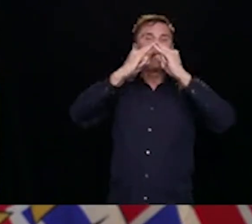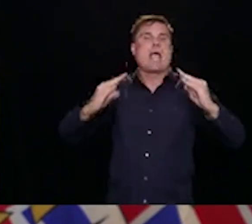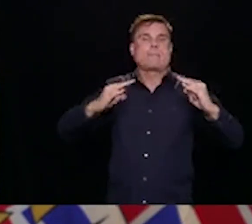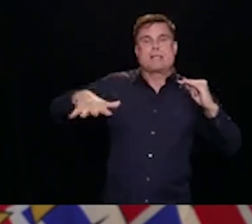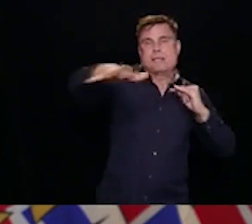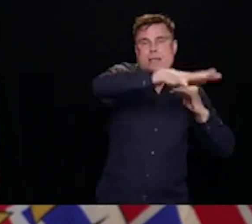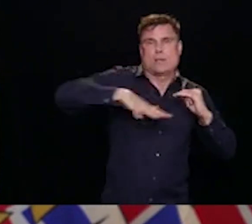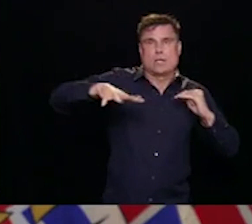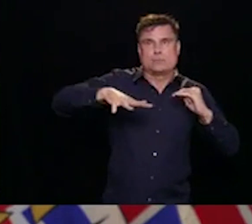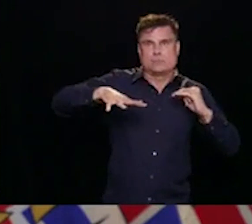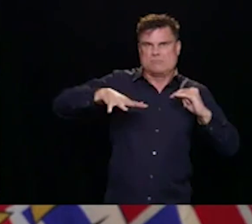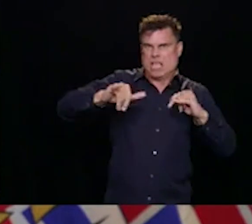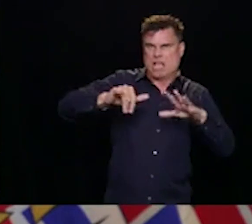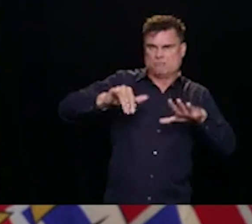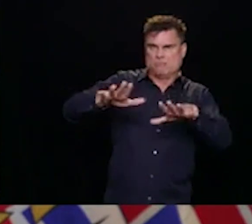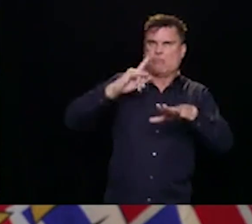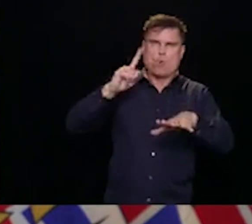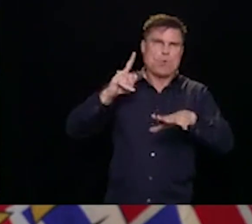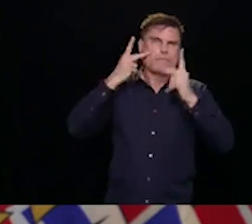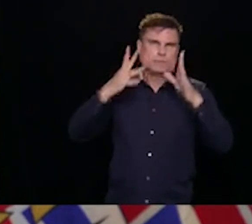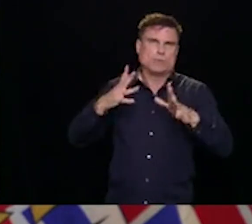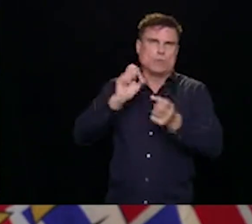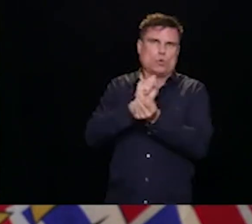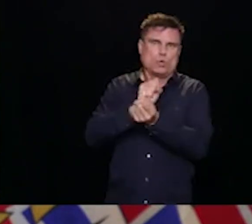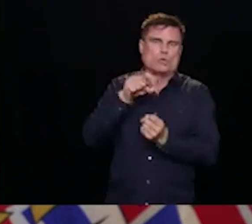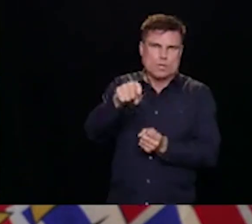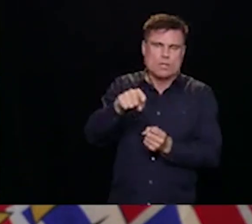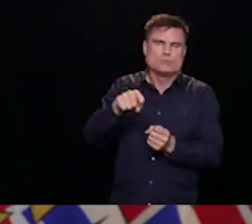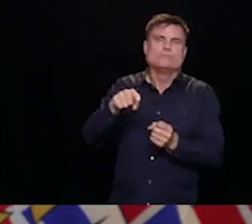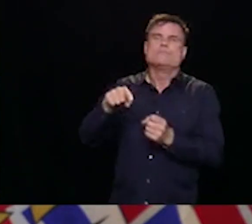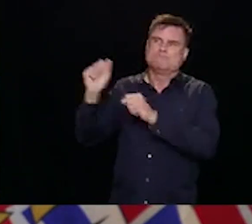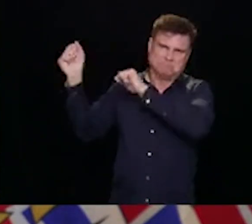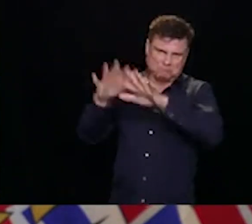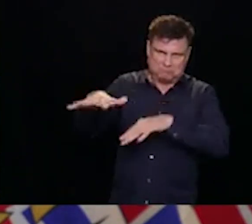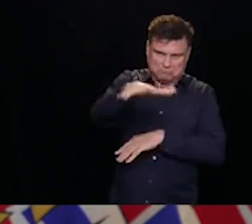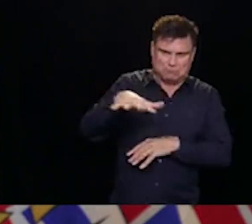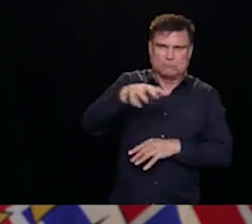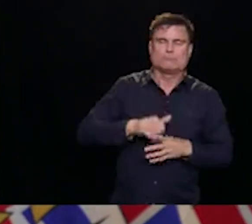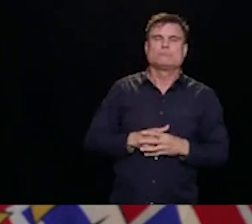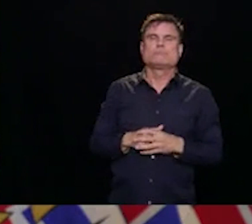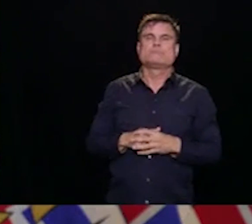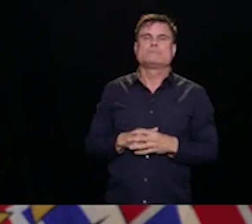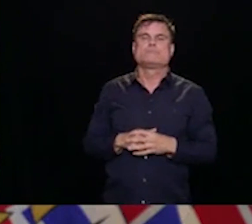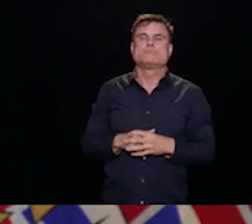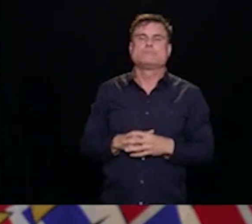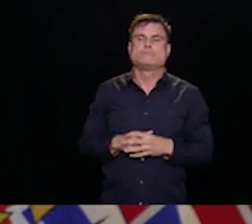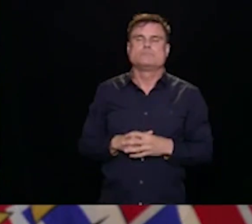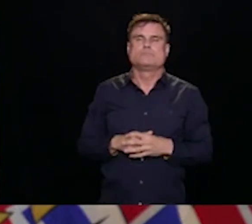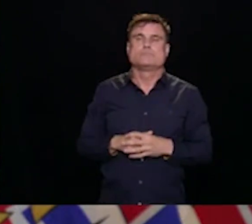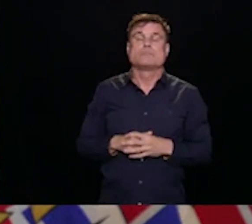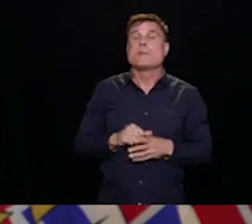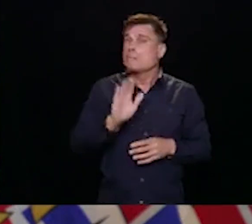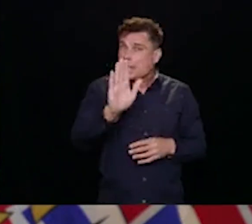sure that everybody is aware of what they need to do. And, of course, we don't stop anybody coming in unless they're coming from a direct